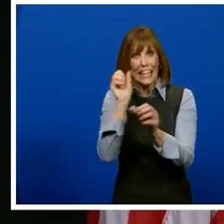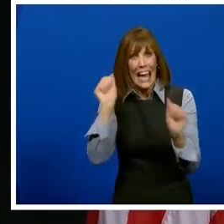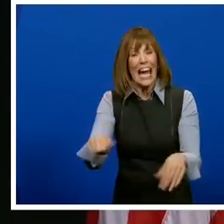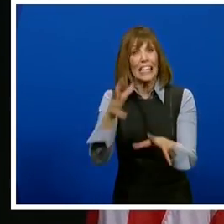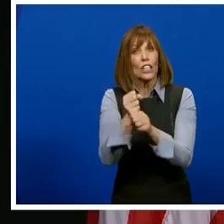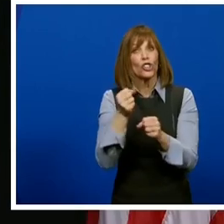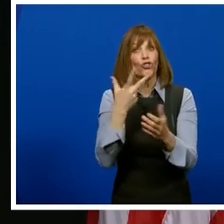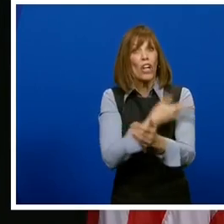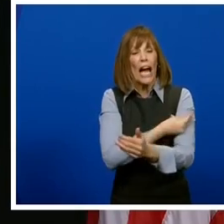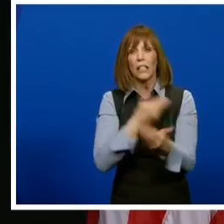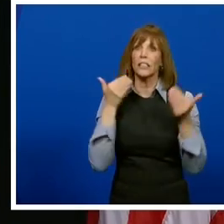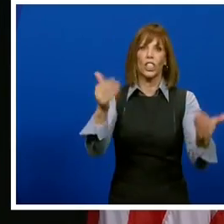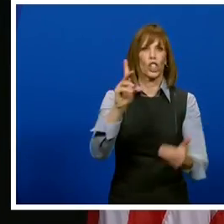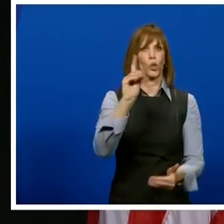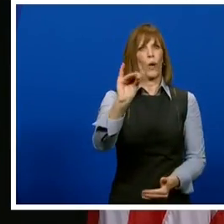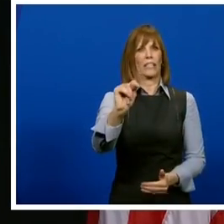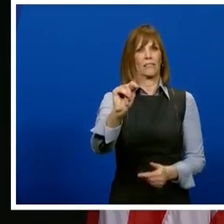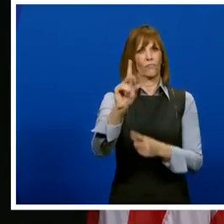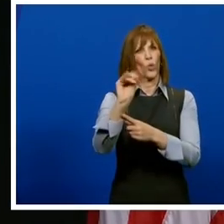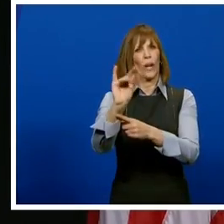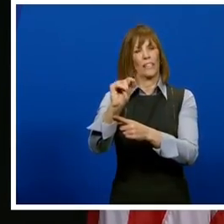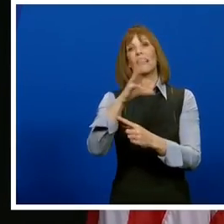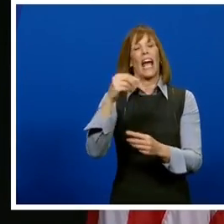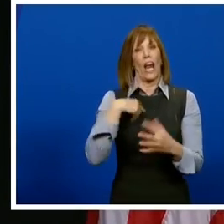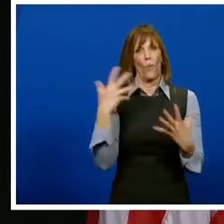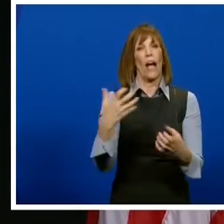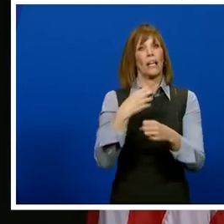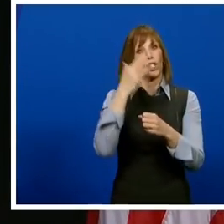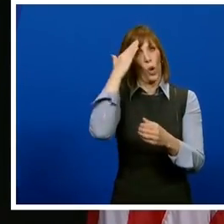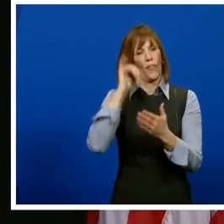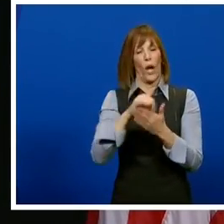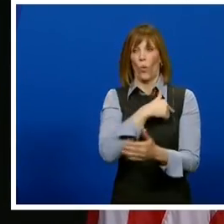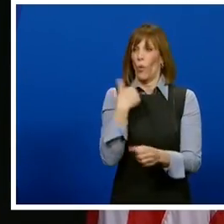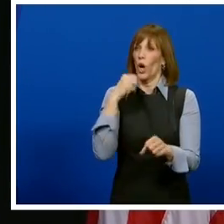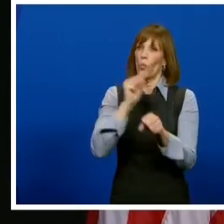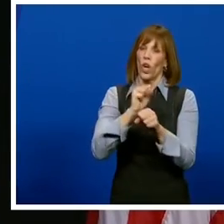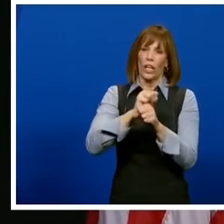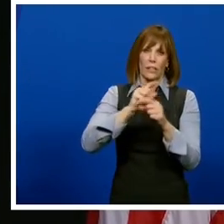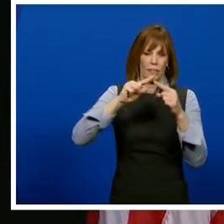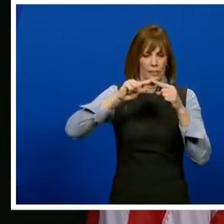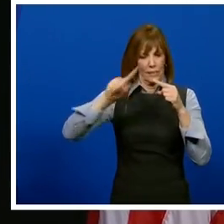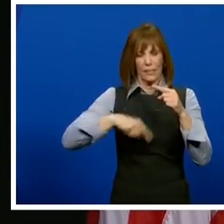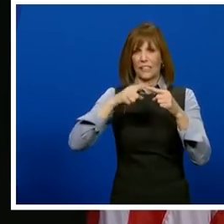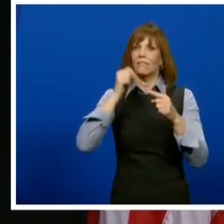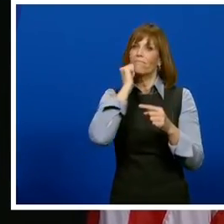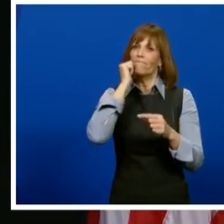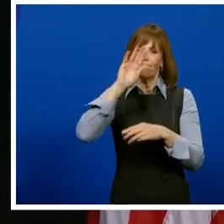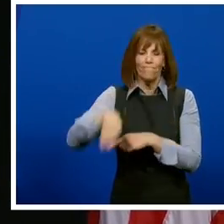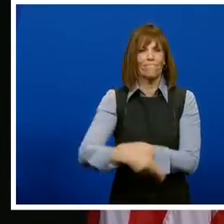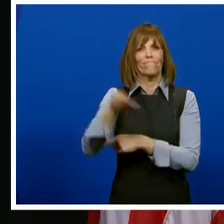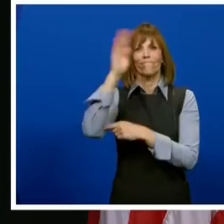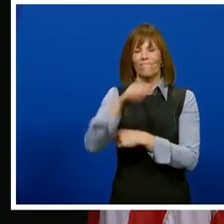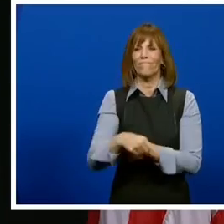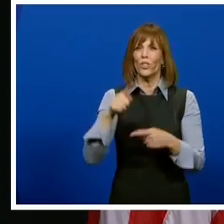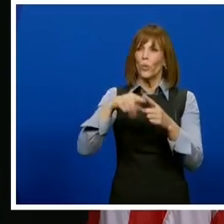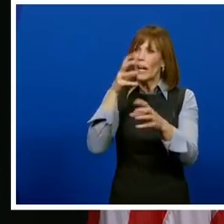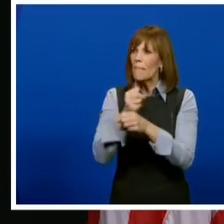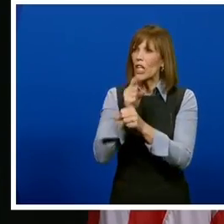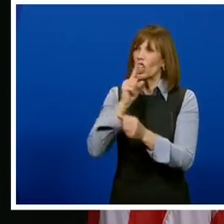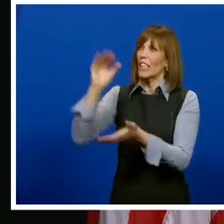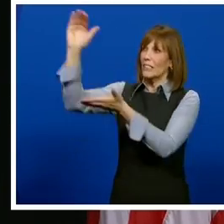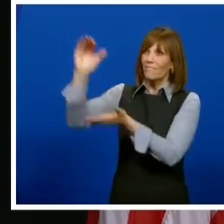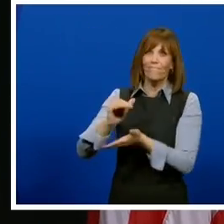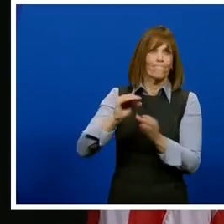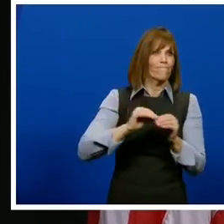advantage of it. And I want you to know also that we're working around the clock with the administration as we get as we see our allocations